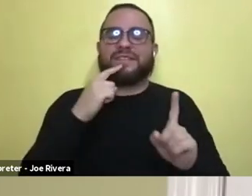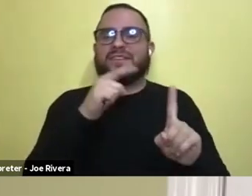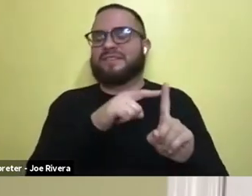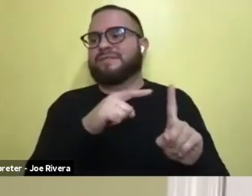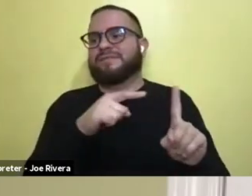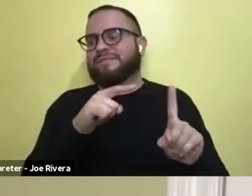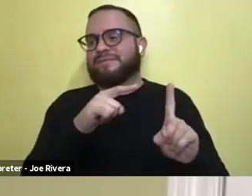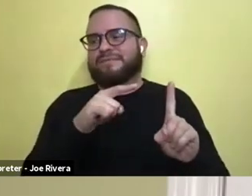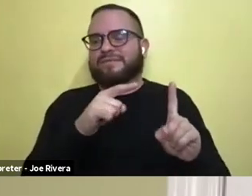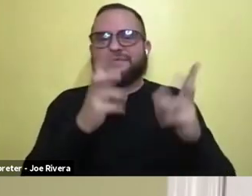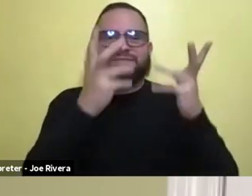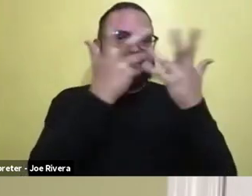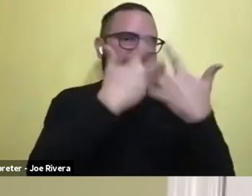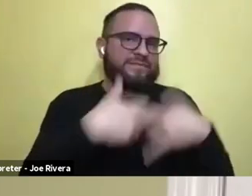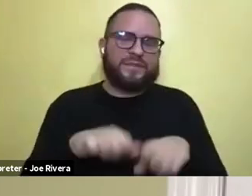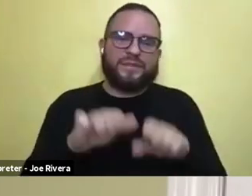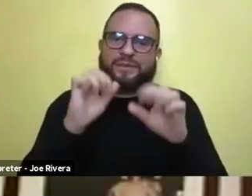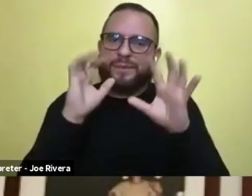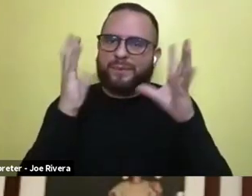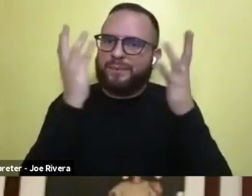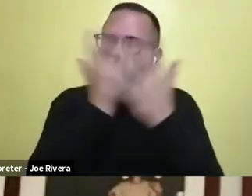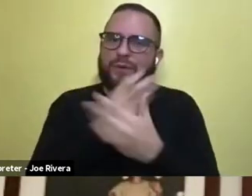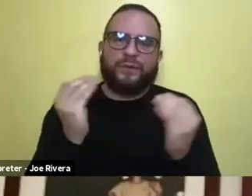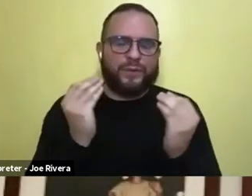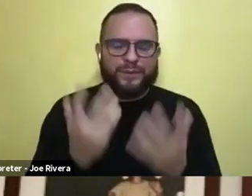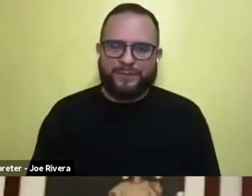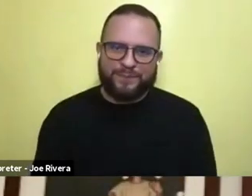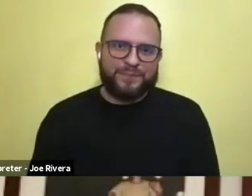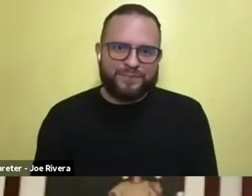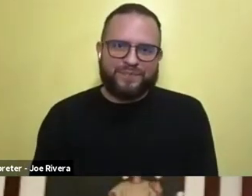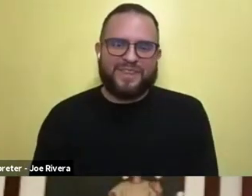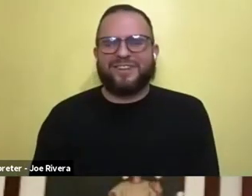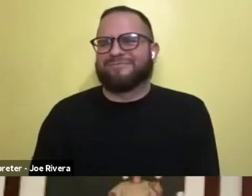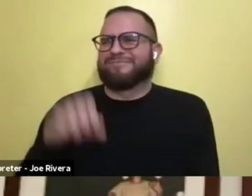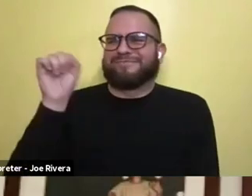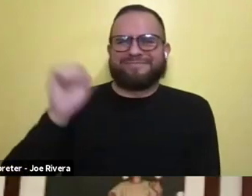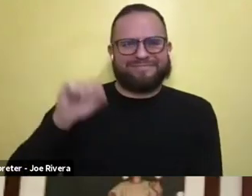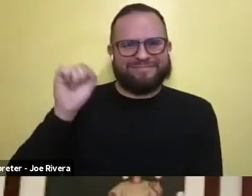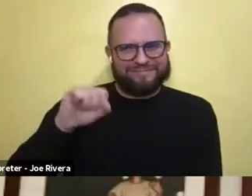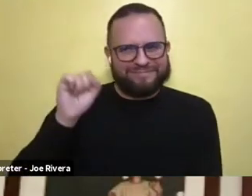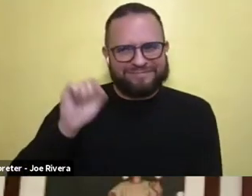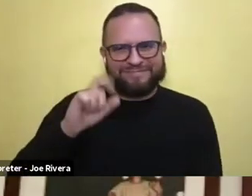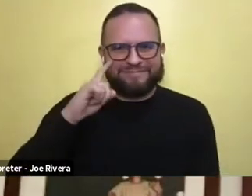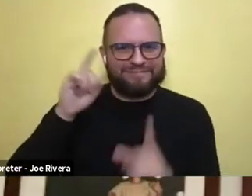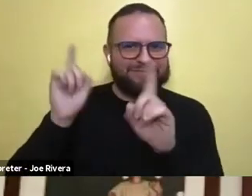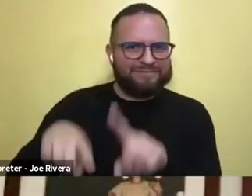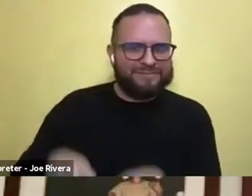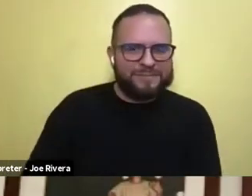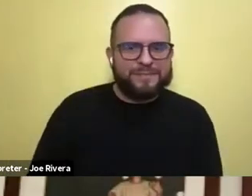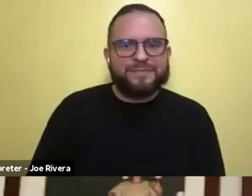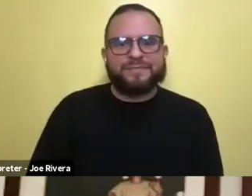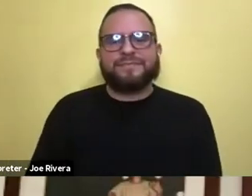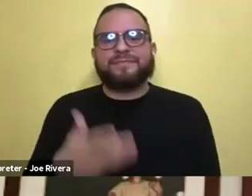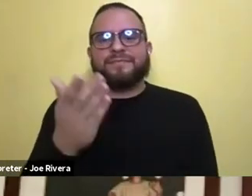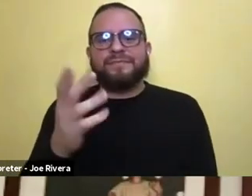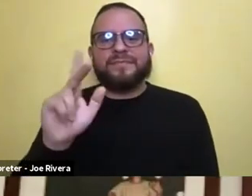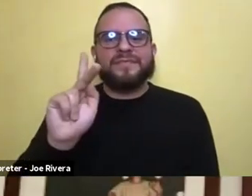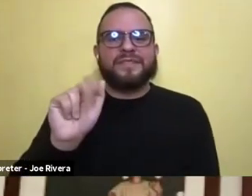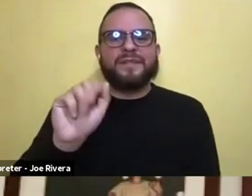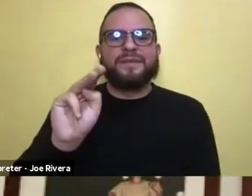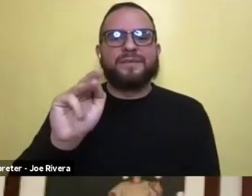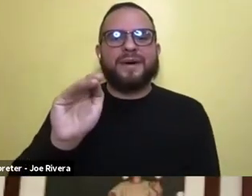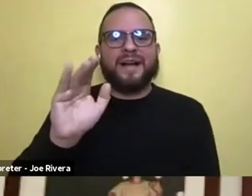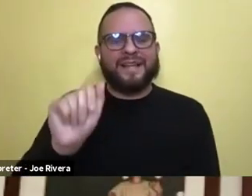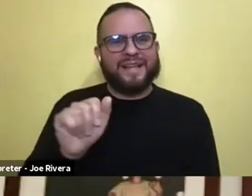together wonderfully. It certainly did. So, um, Kamiya, I mean, you've played a lot of different kinds of characters and,